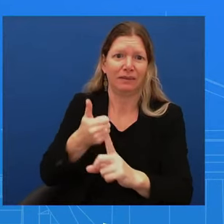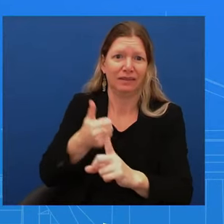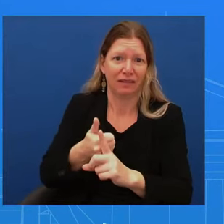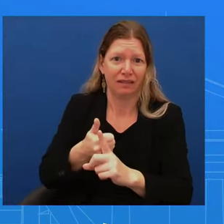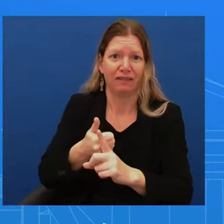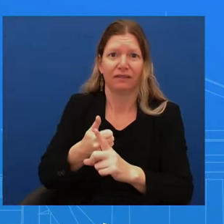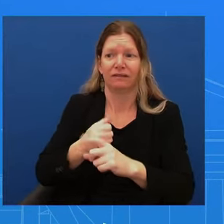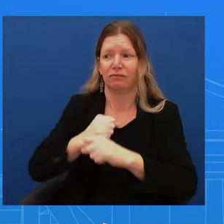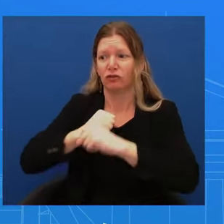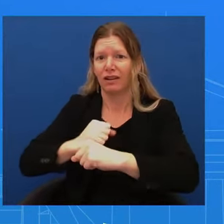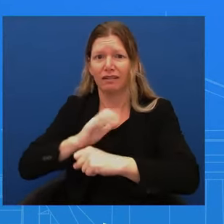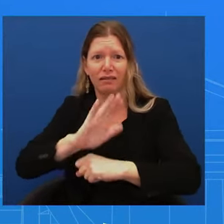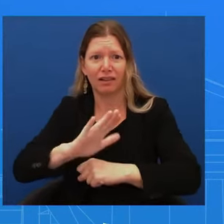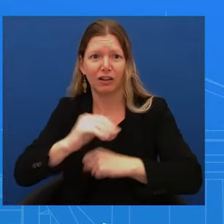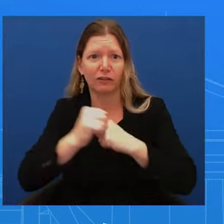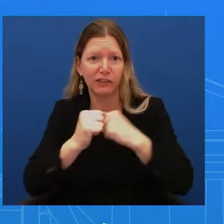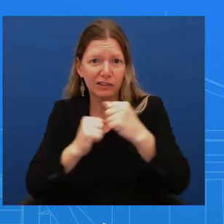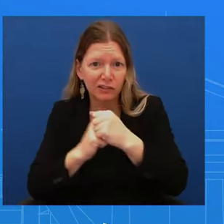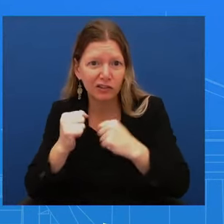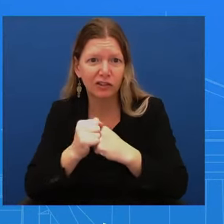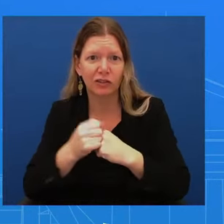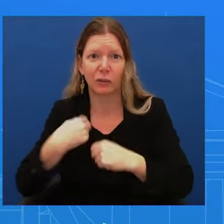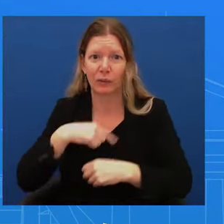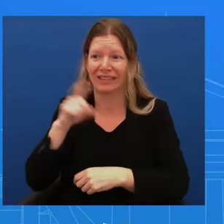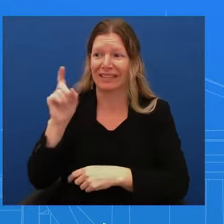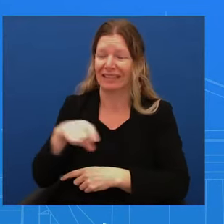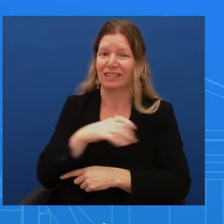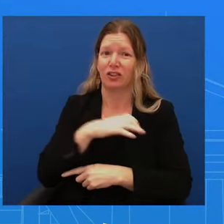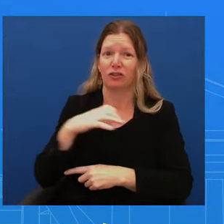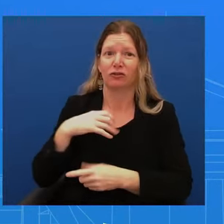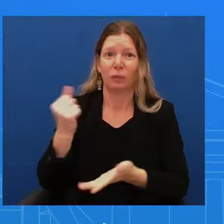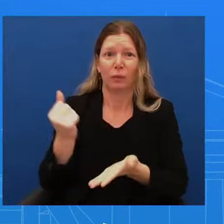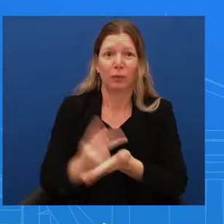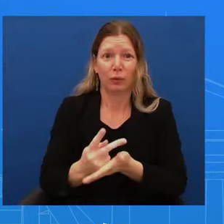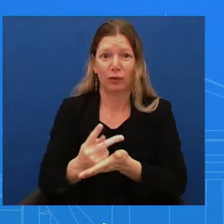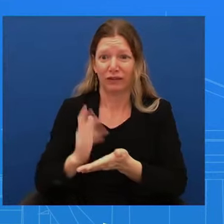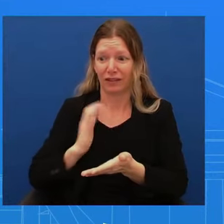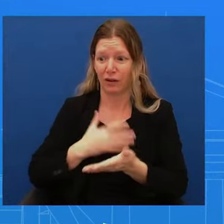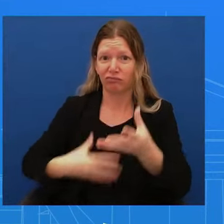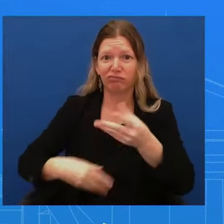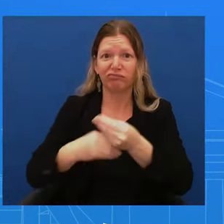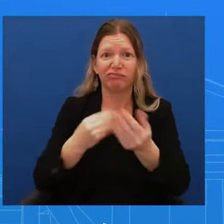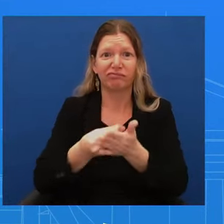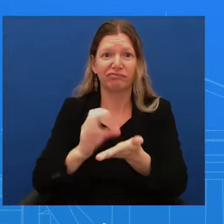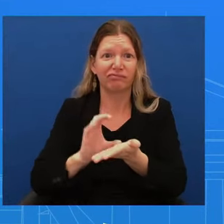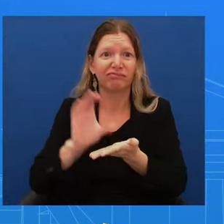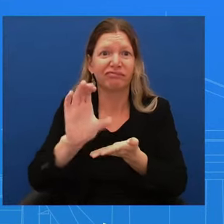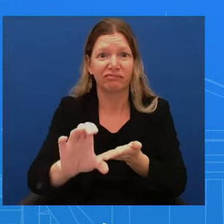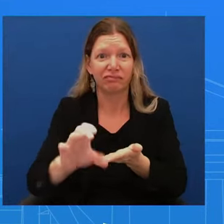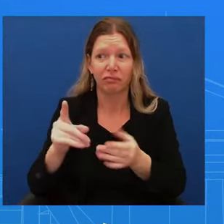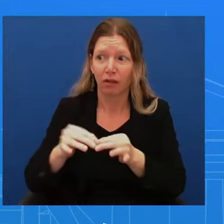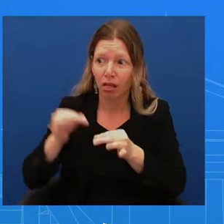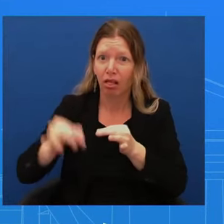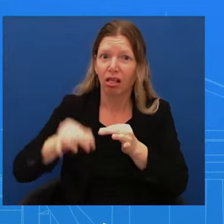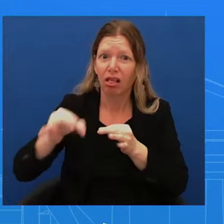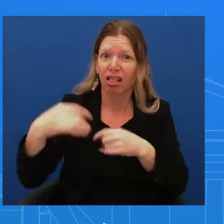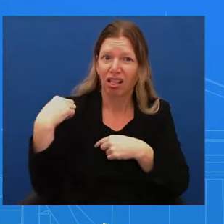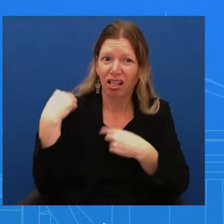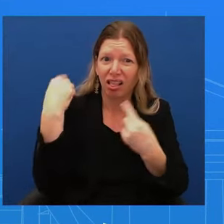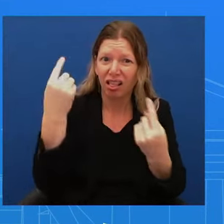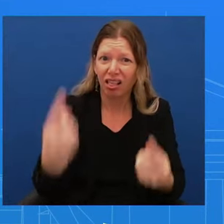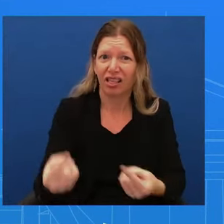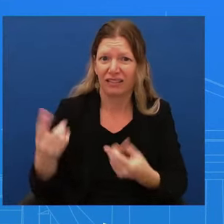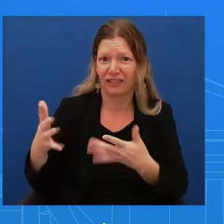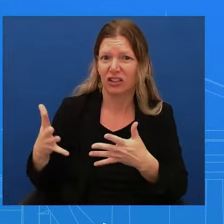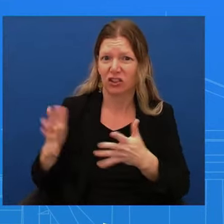any further delay. Russia's looking to countries like North Korea and Iran for assistance. Ukraine needs our help. We're calling on Congress to help us